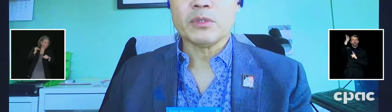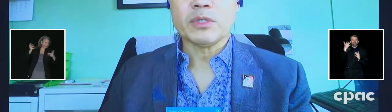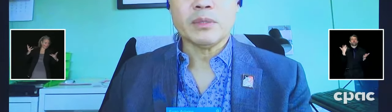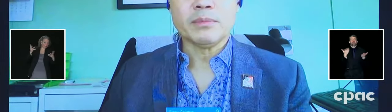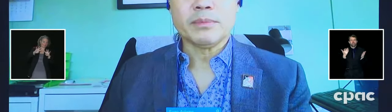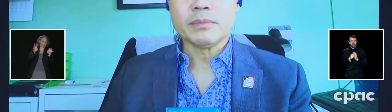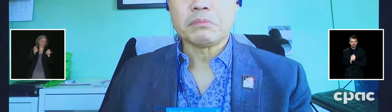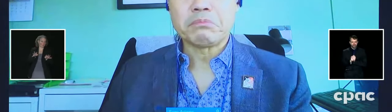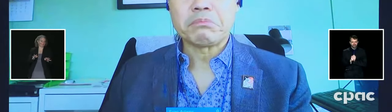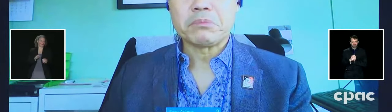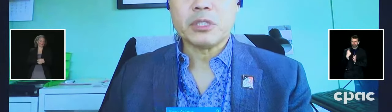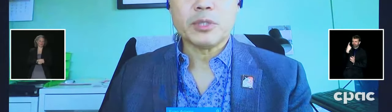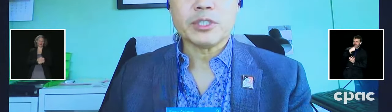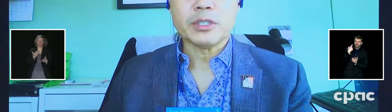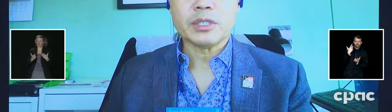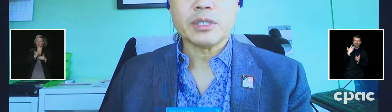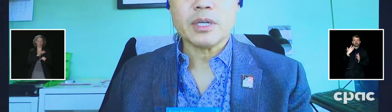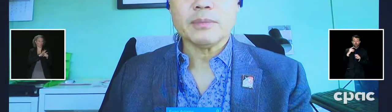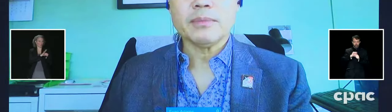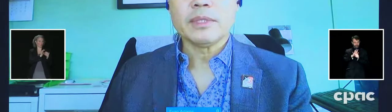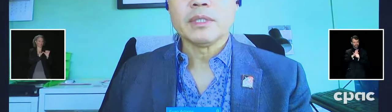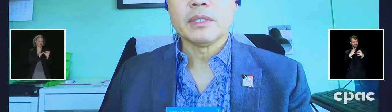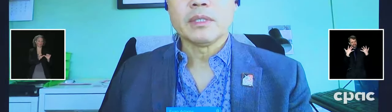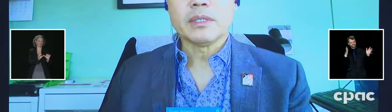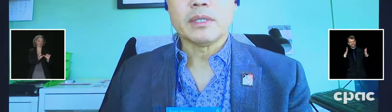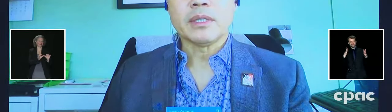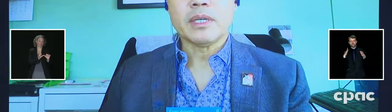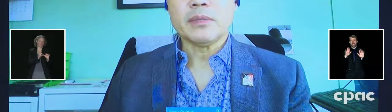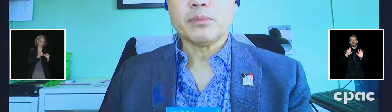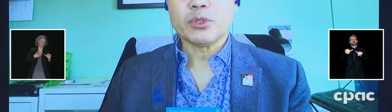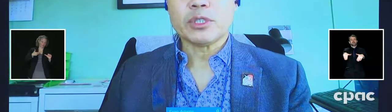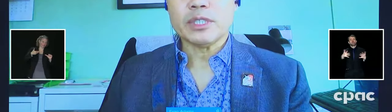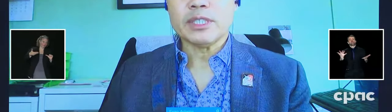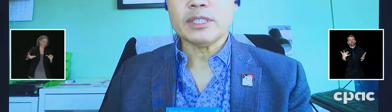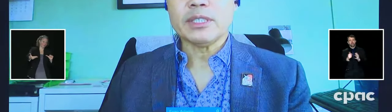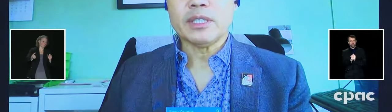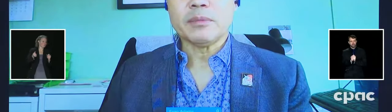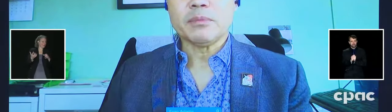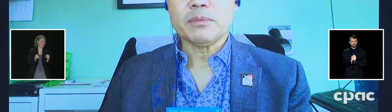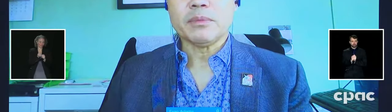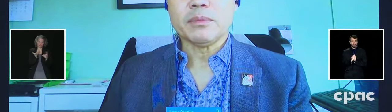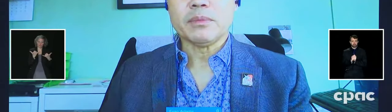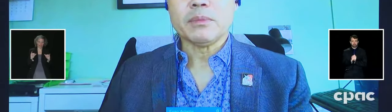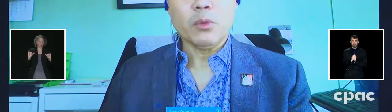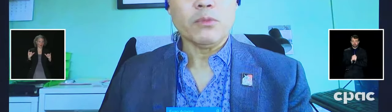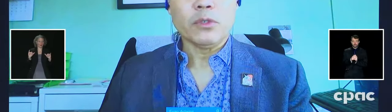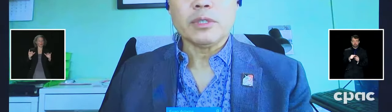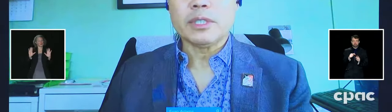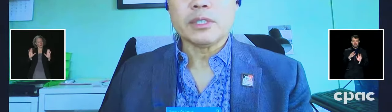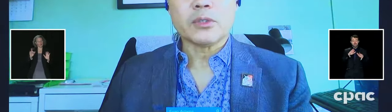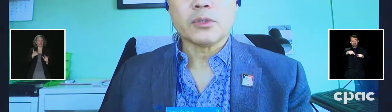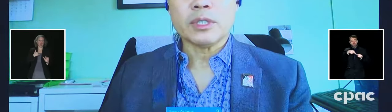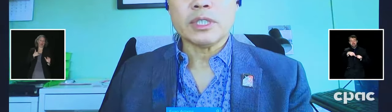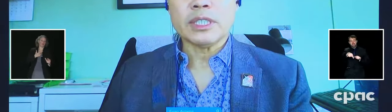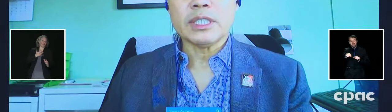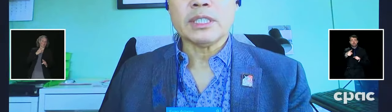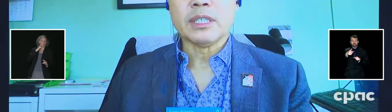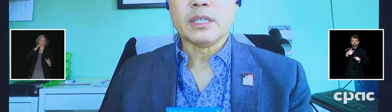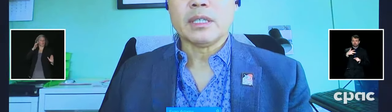generations to come. I am personally hopeful and certainly